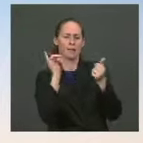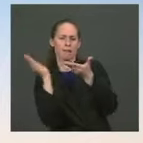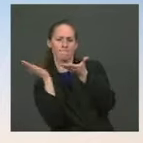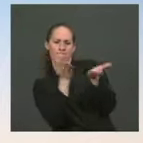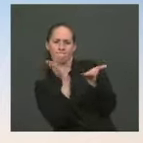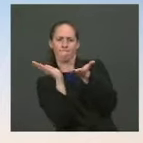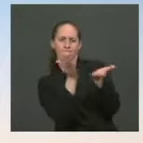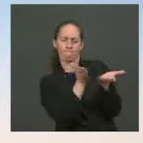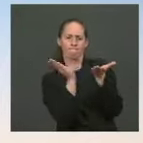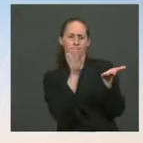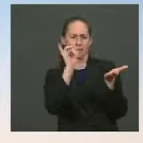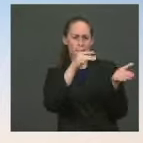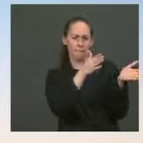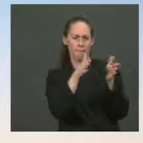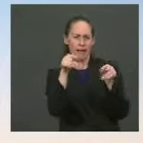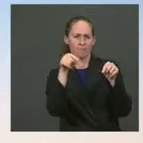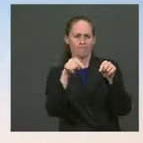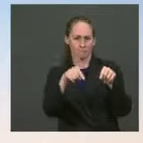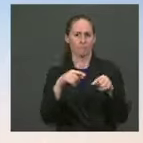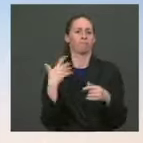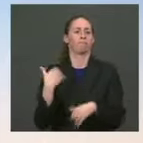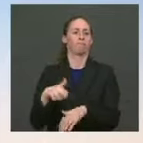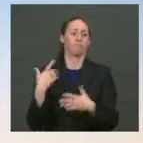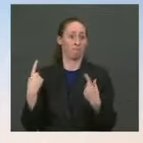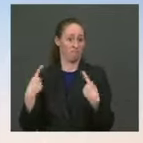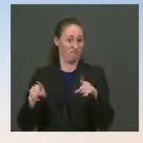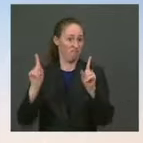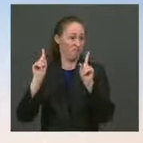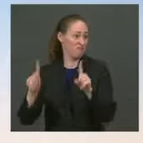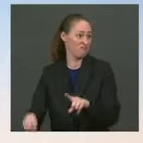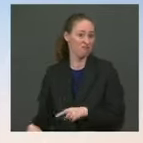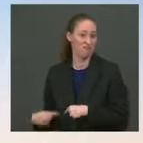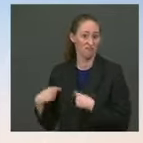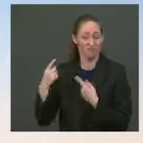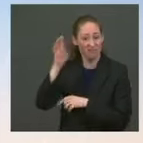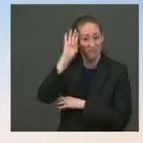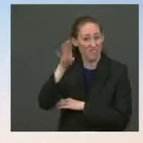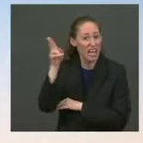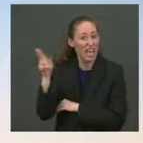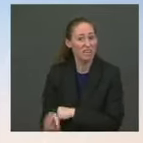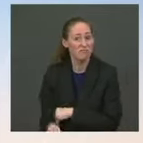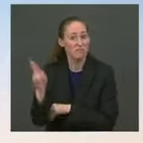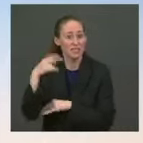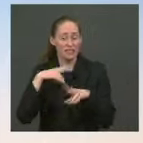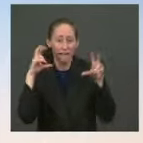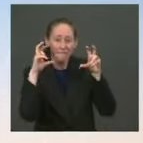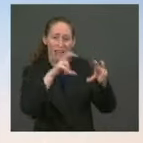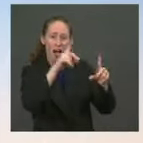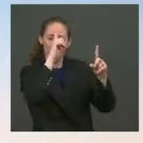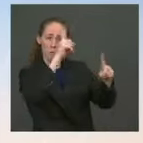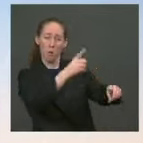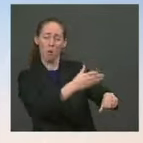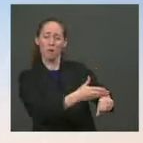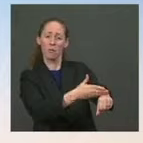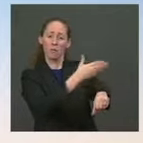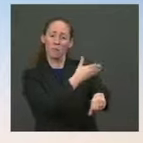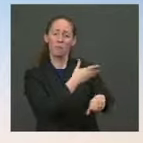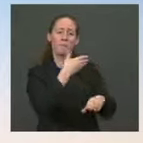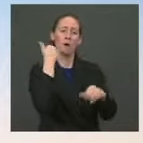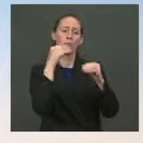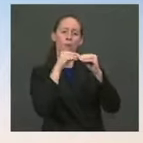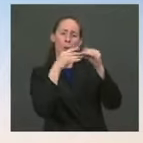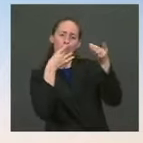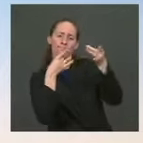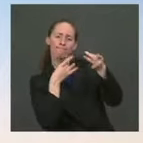federal investment in our ports in U.S. history. And these investments will improve the efficiency, sustainability, and